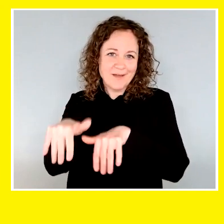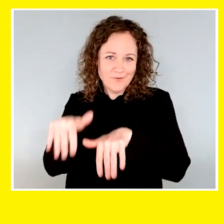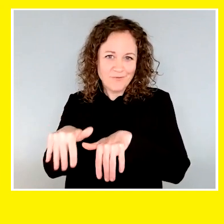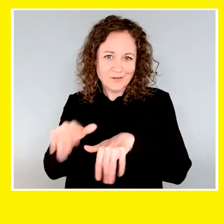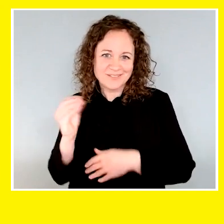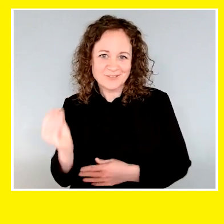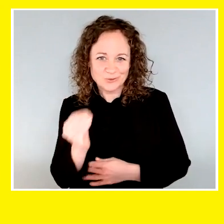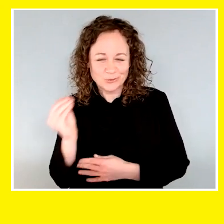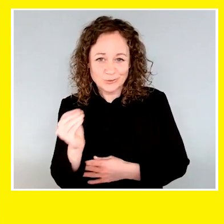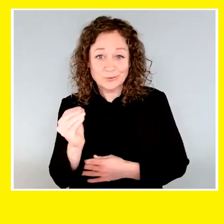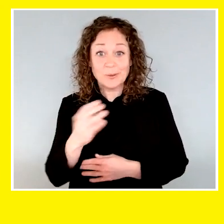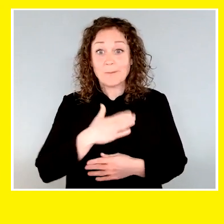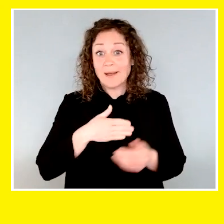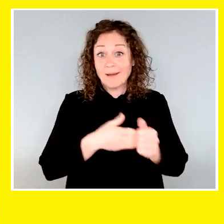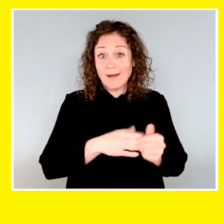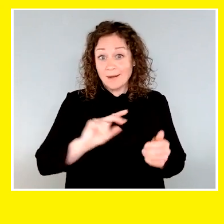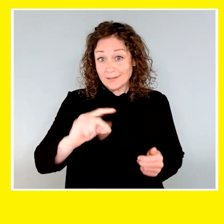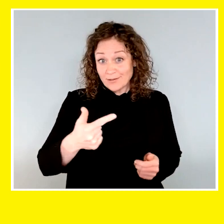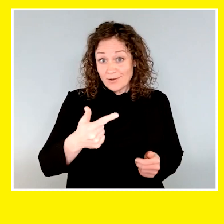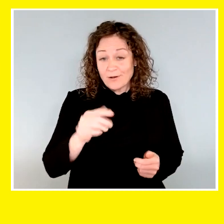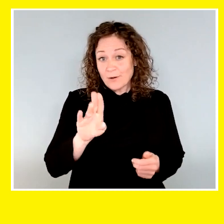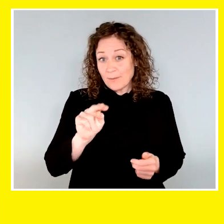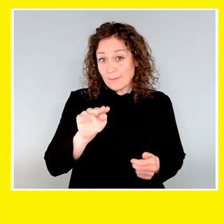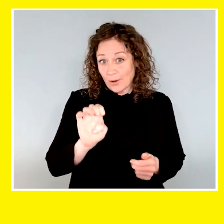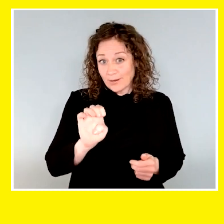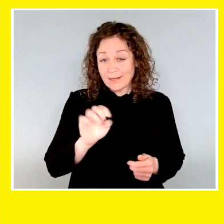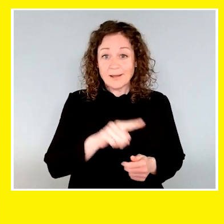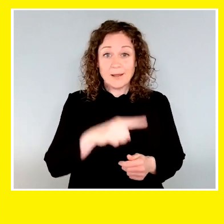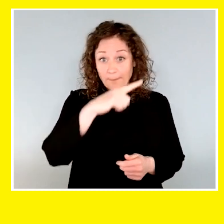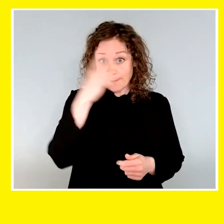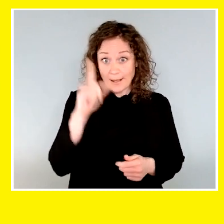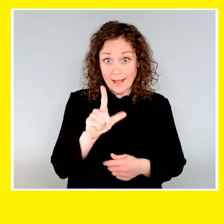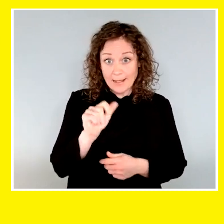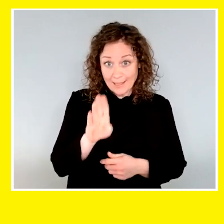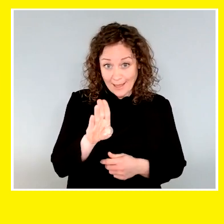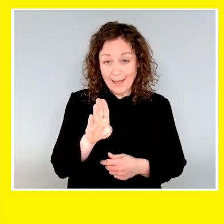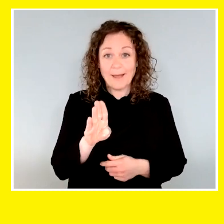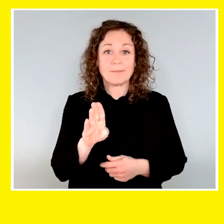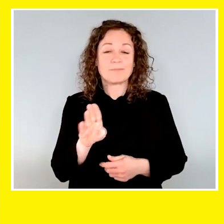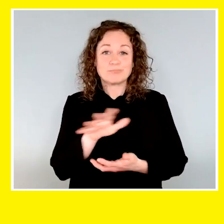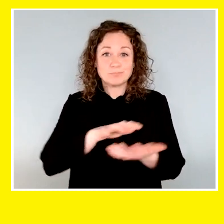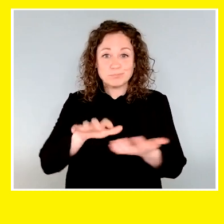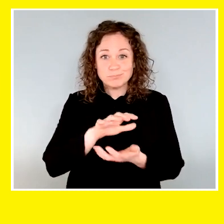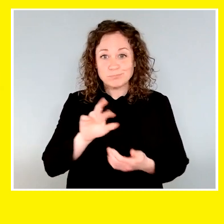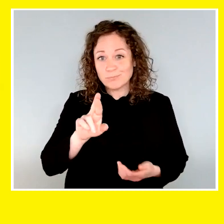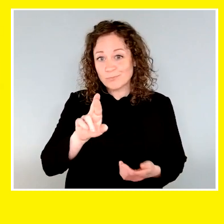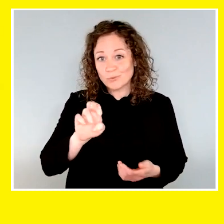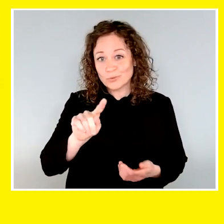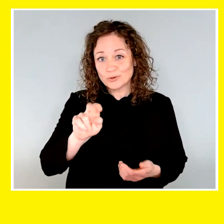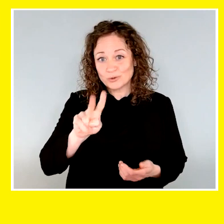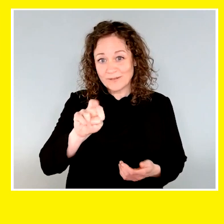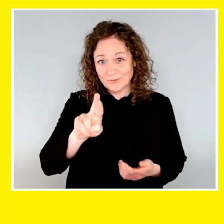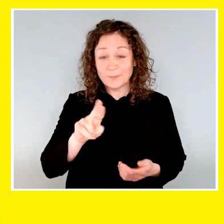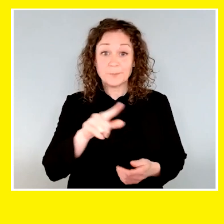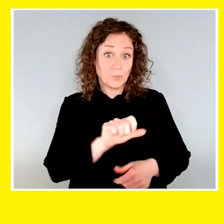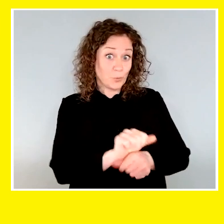Ontario. This is my guide dog, Bonnie. She's a Black Lab Cross Retriever. We have been working together for